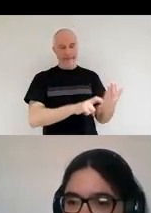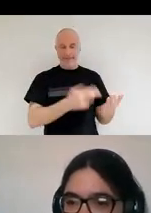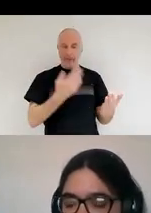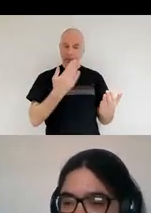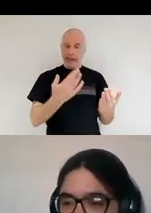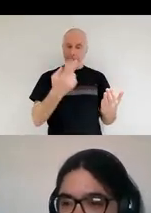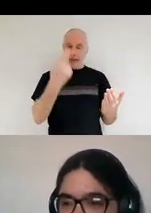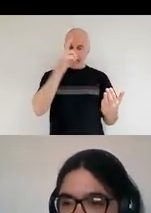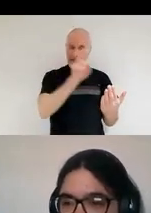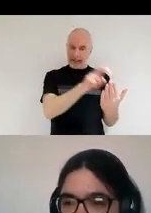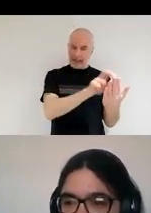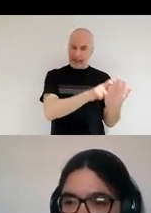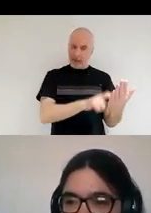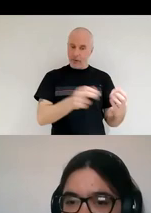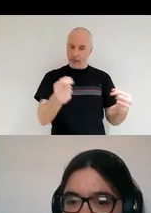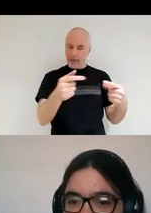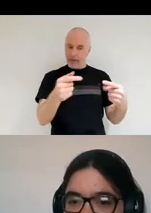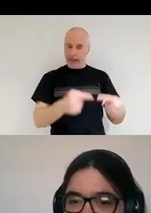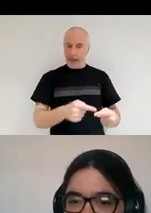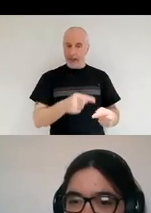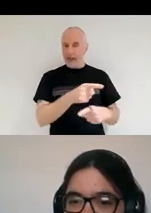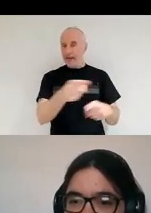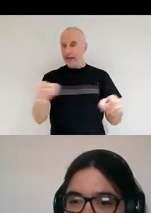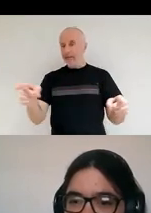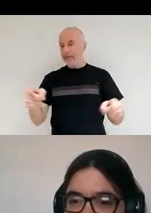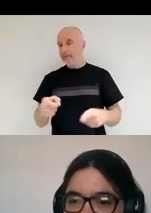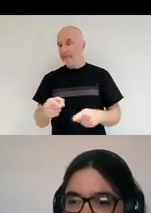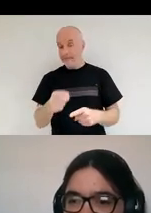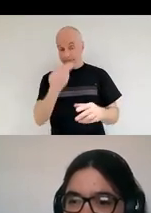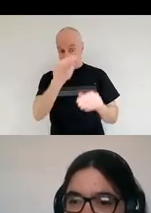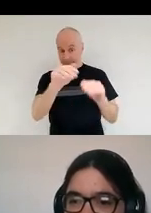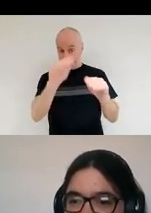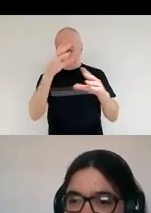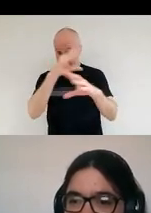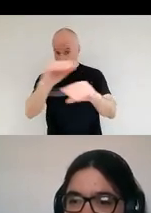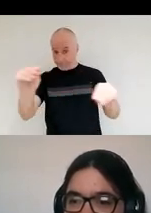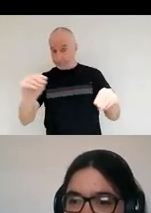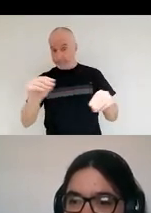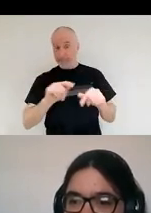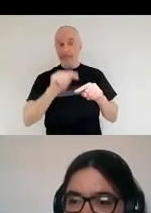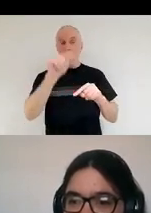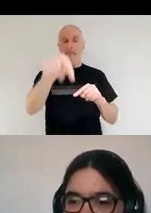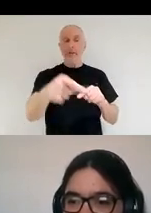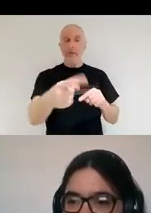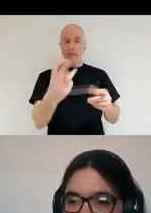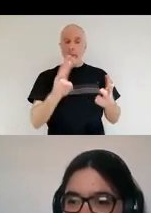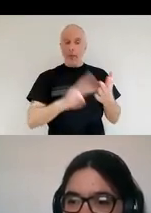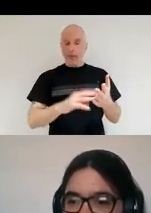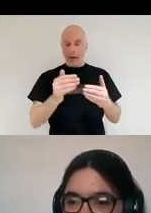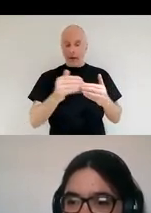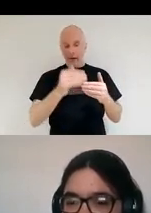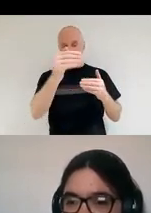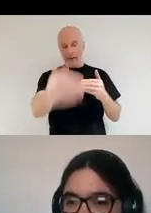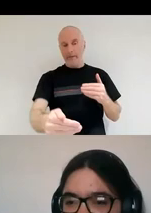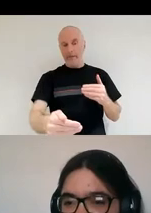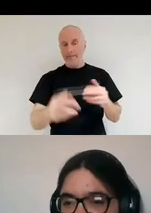in the chat box afterwards, I can give you the link, but just as a reminder, um, our next talk is a month today. Um, it's on the subject, as I mentioned earlier,